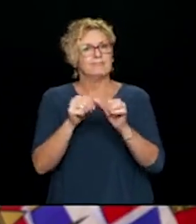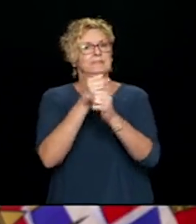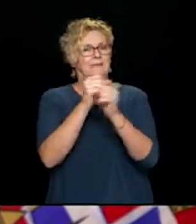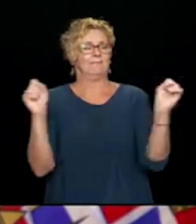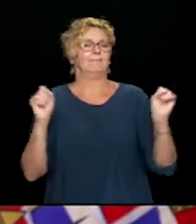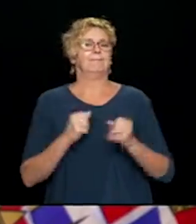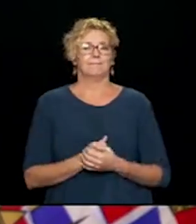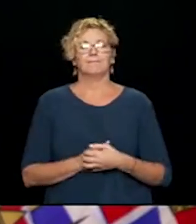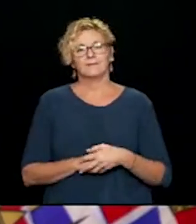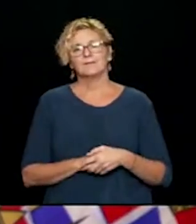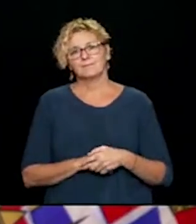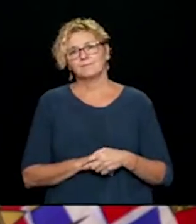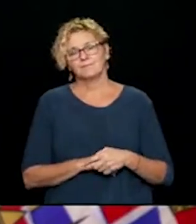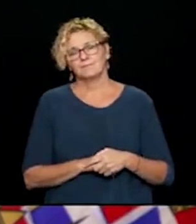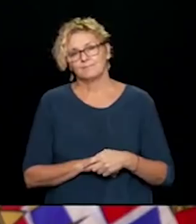safe.